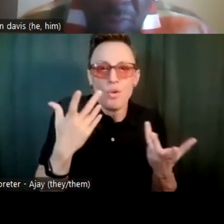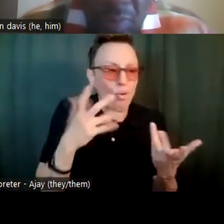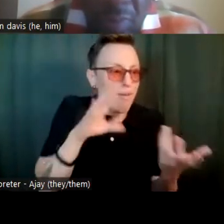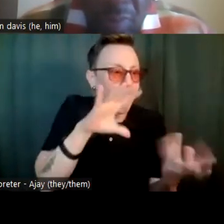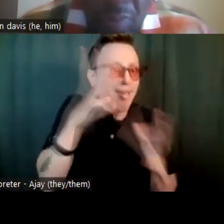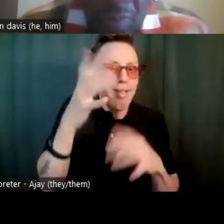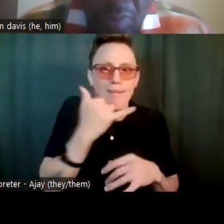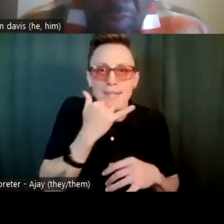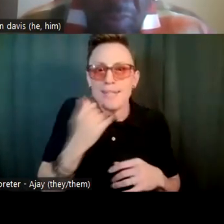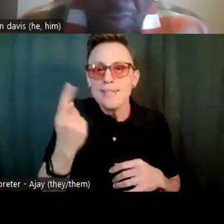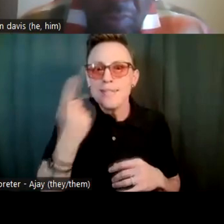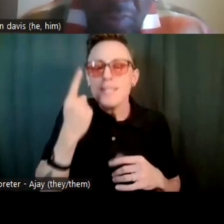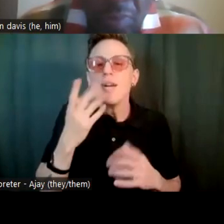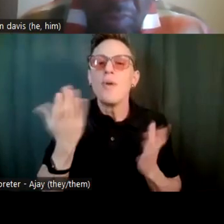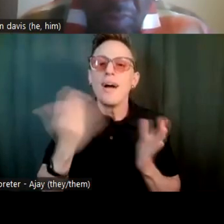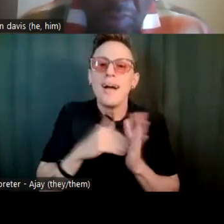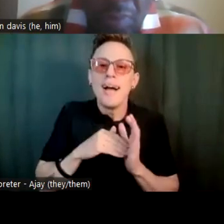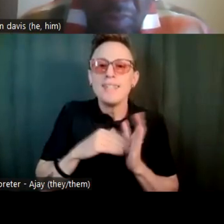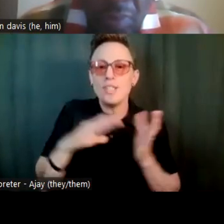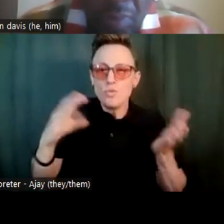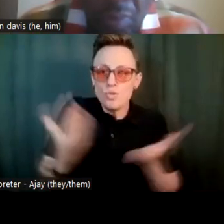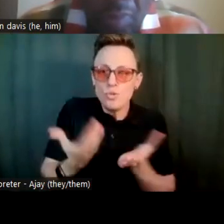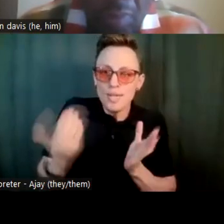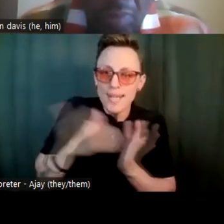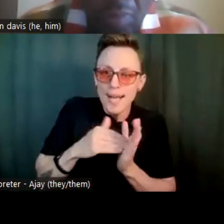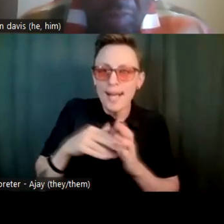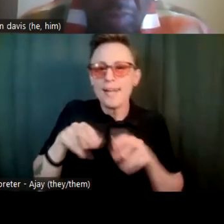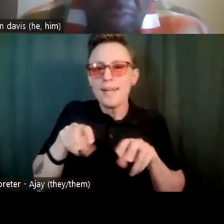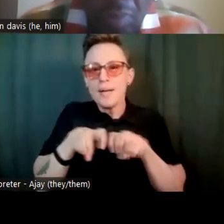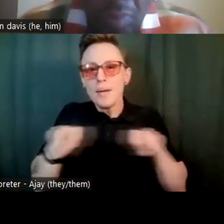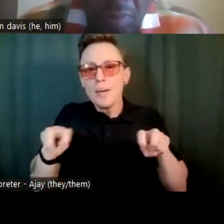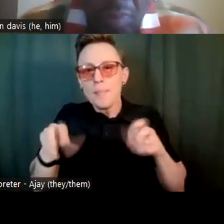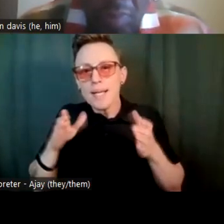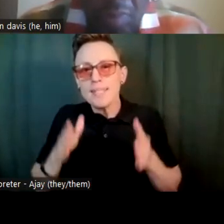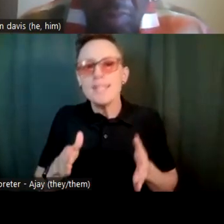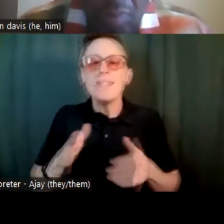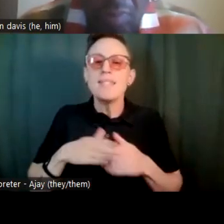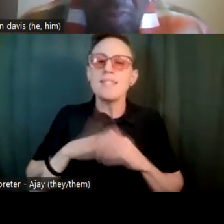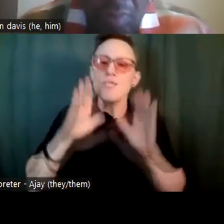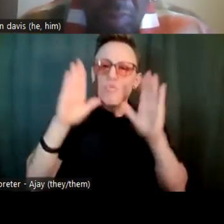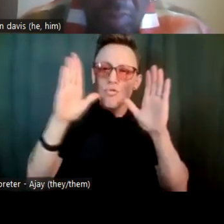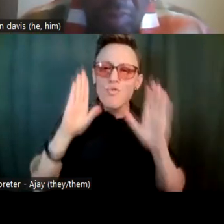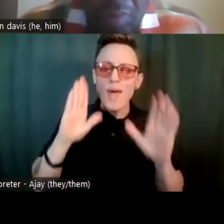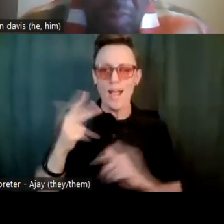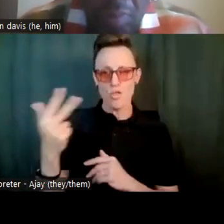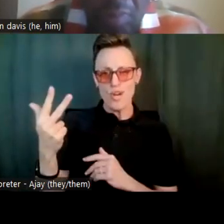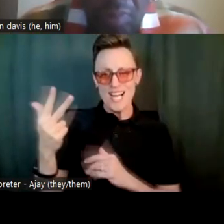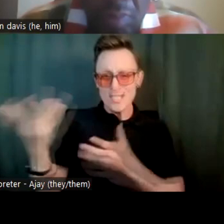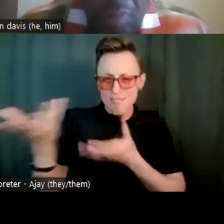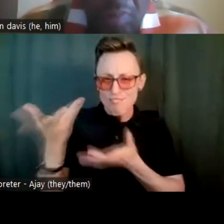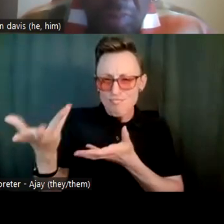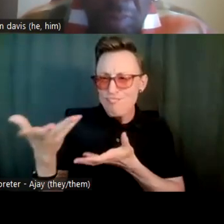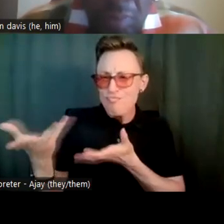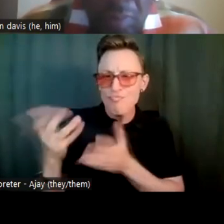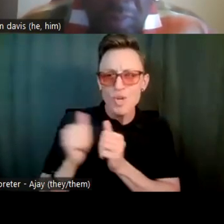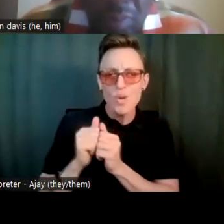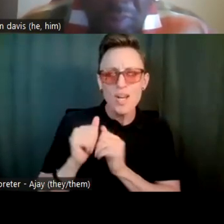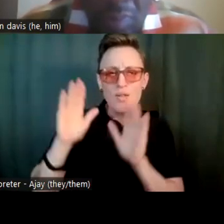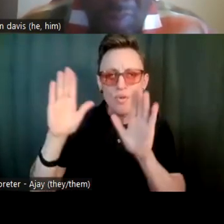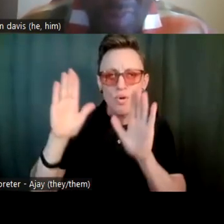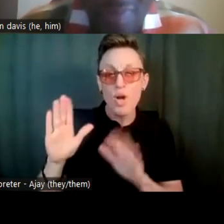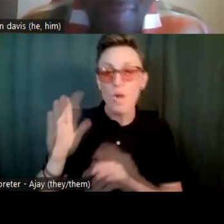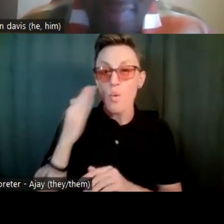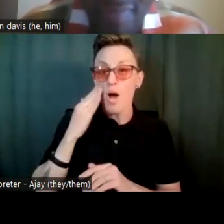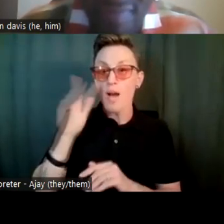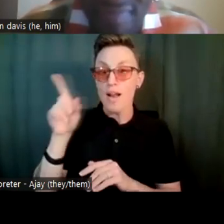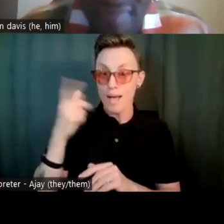like to reintroduce our panelists for lovely and great people I've gotten to work with, three of them I've gotten to work with, and one I just happen to know of.